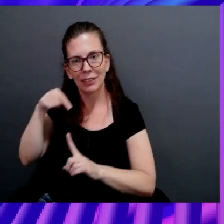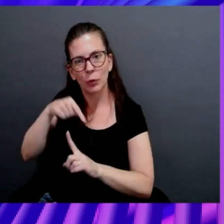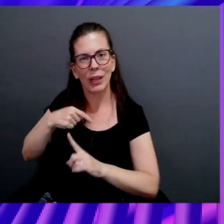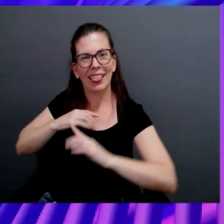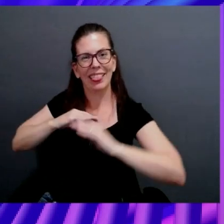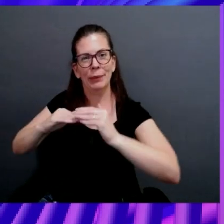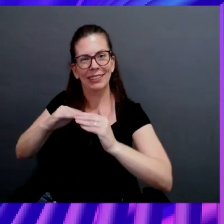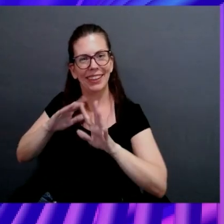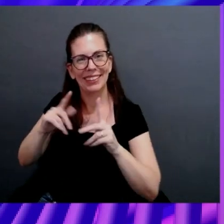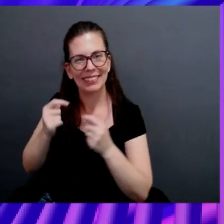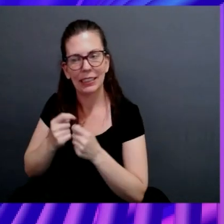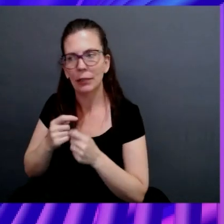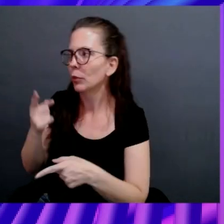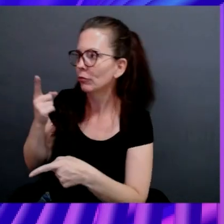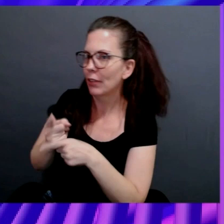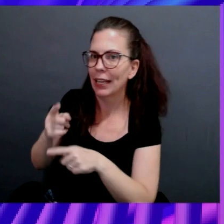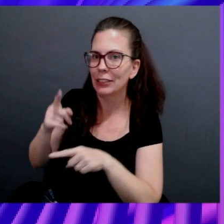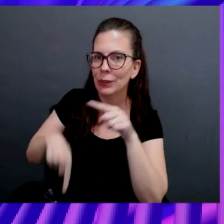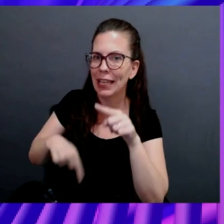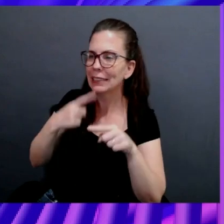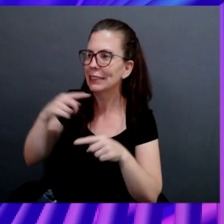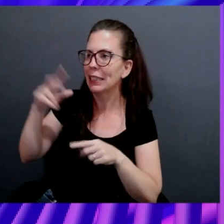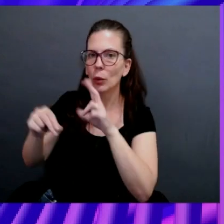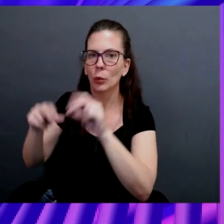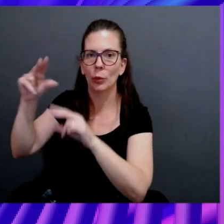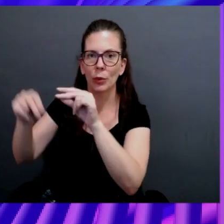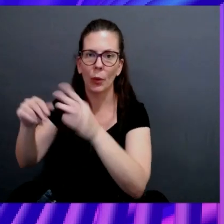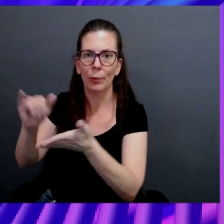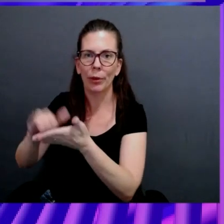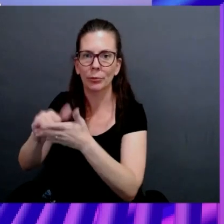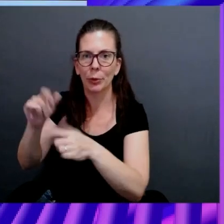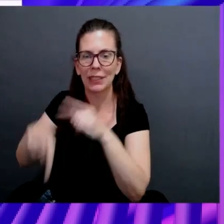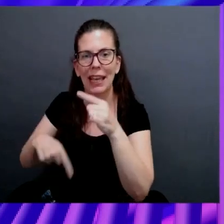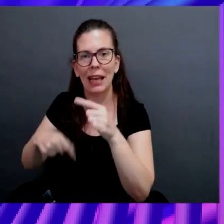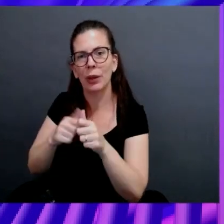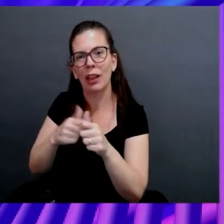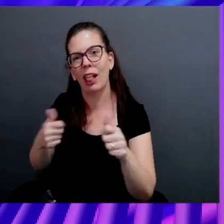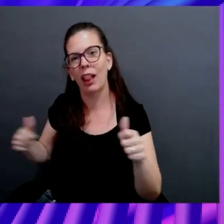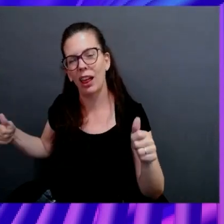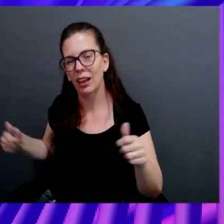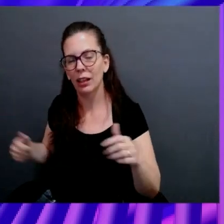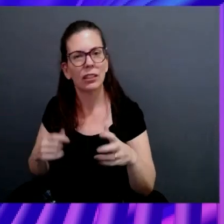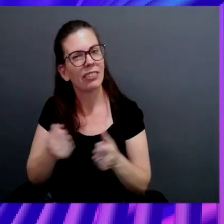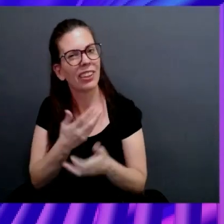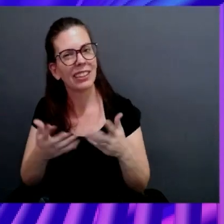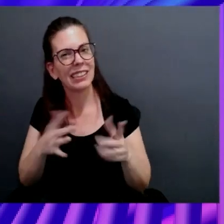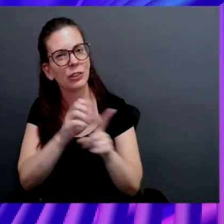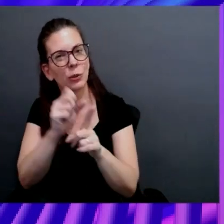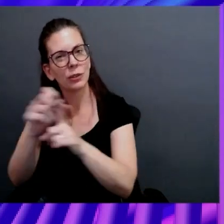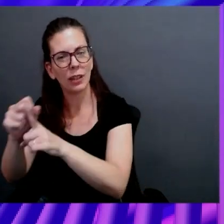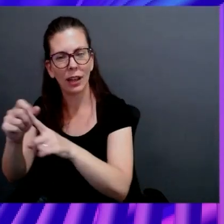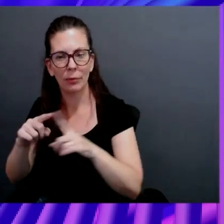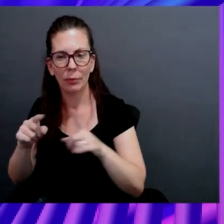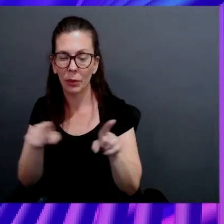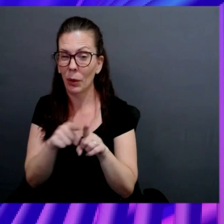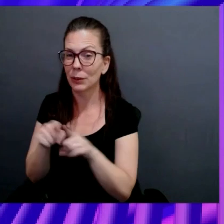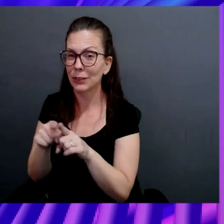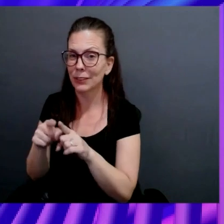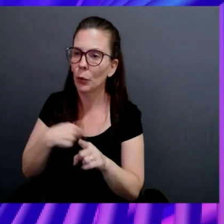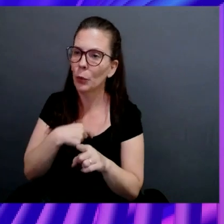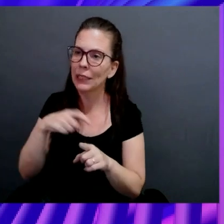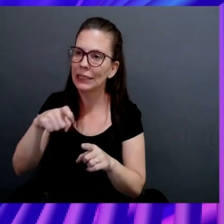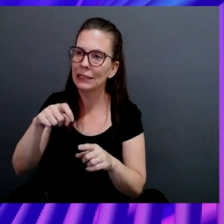Yeah, you can't be the shop of no. I mean, like, everyone's got to get stuff done, but also, like, we got to be enablers. mean,